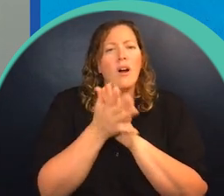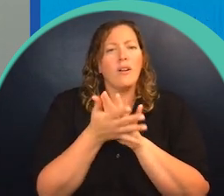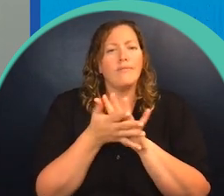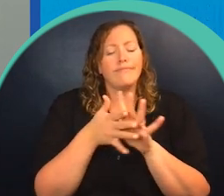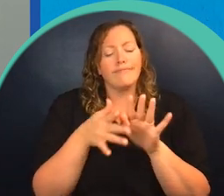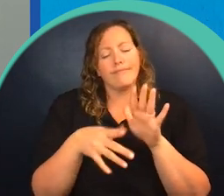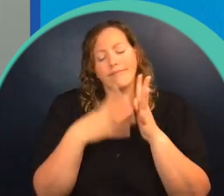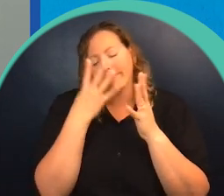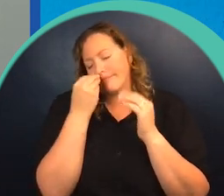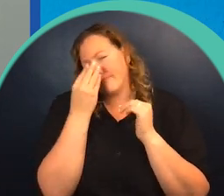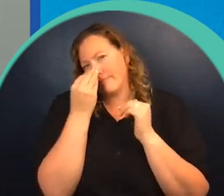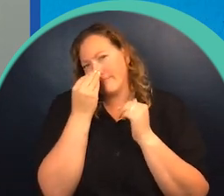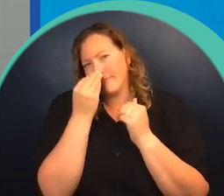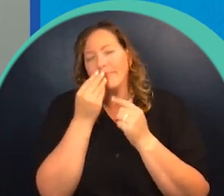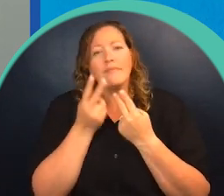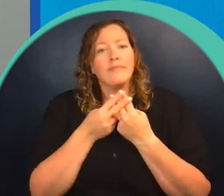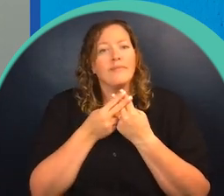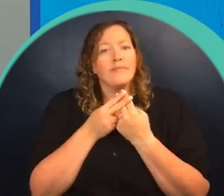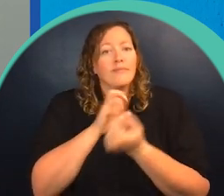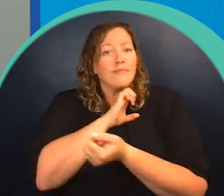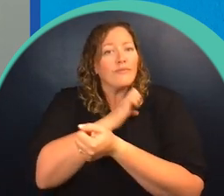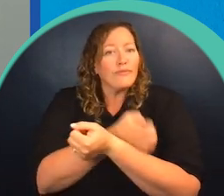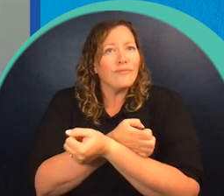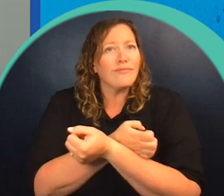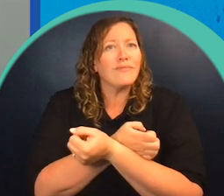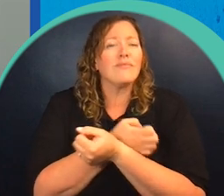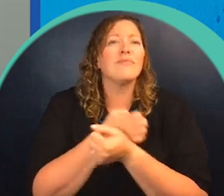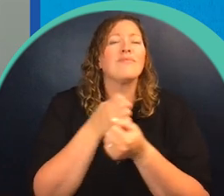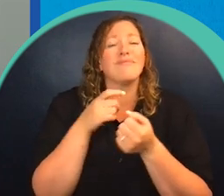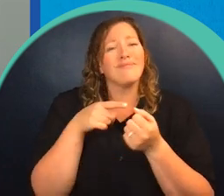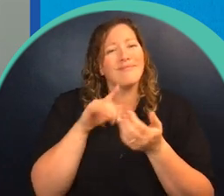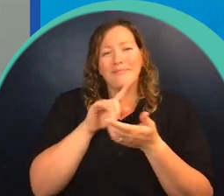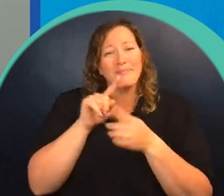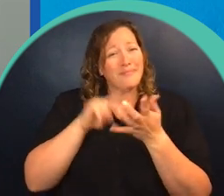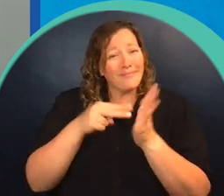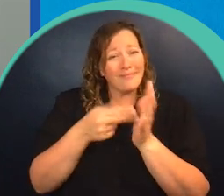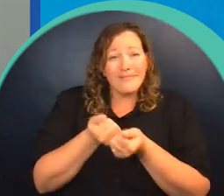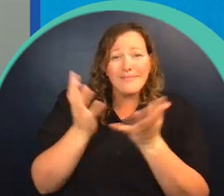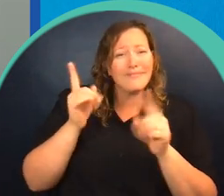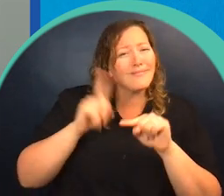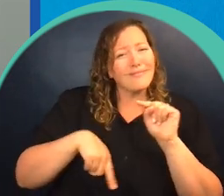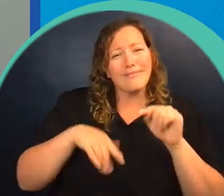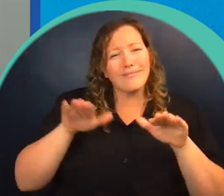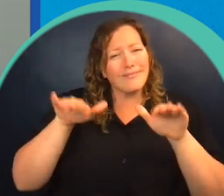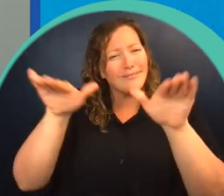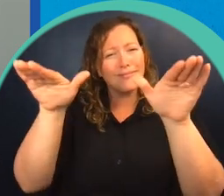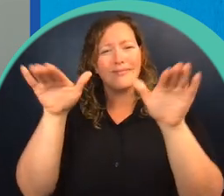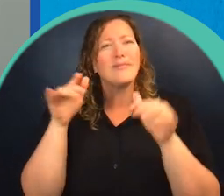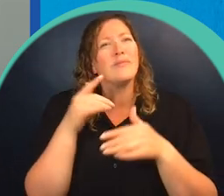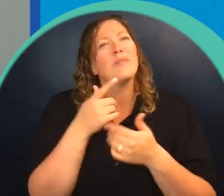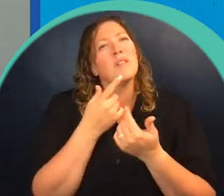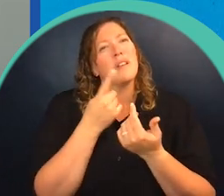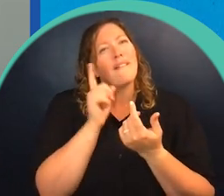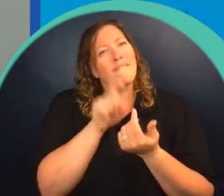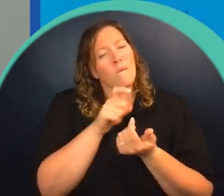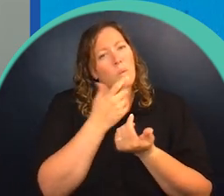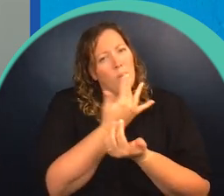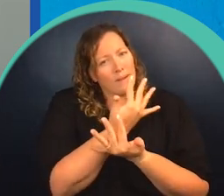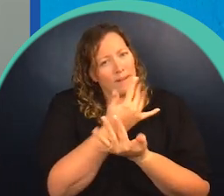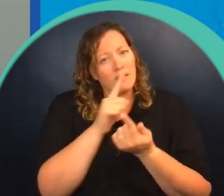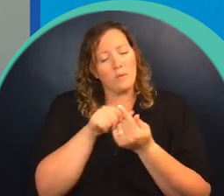torpor. Because they've dropped their body temperature to save energy, torpor bats are slow and sluggish and can't fly.